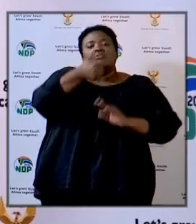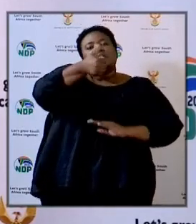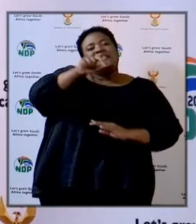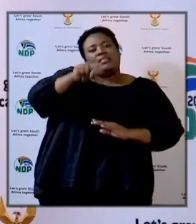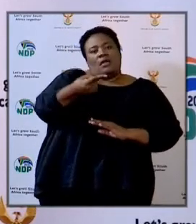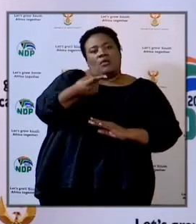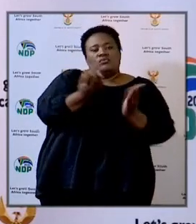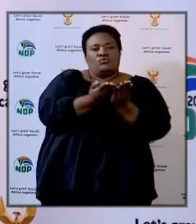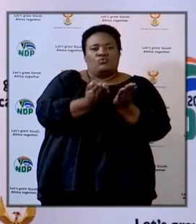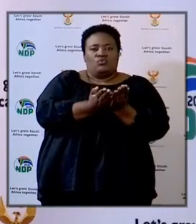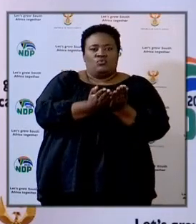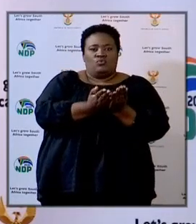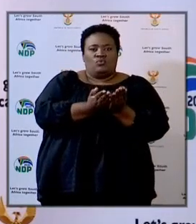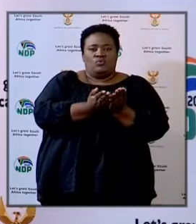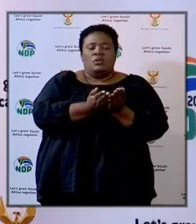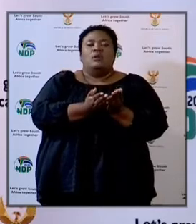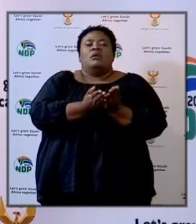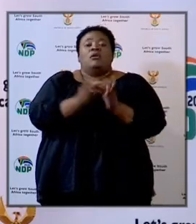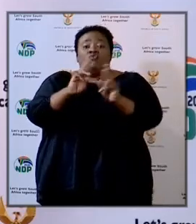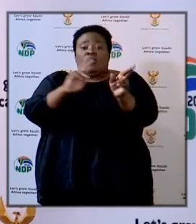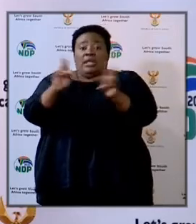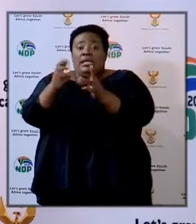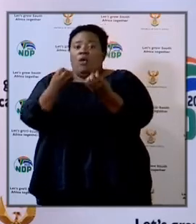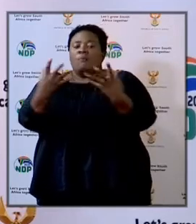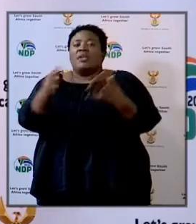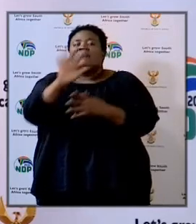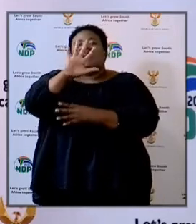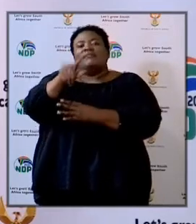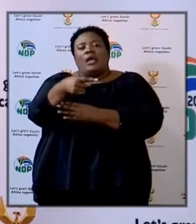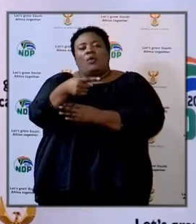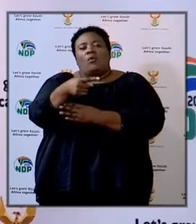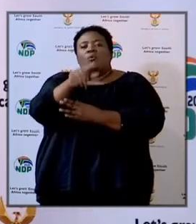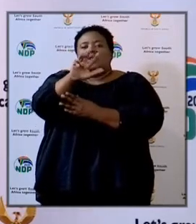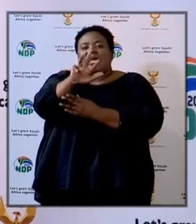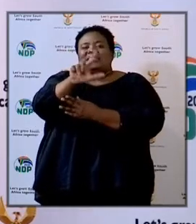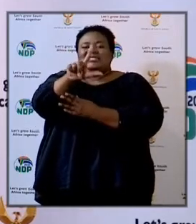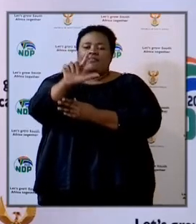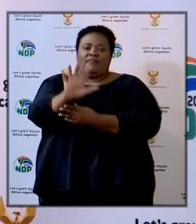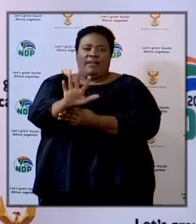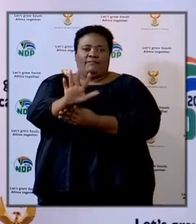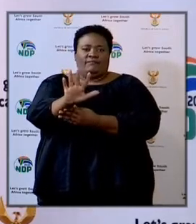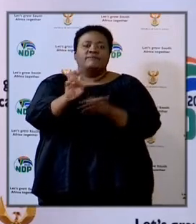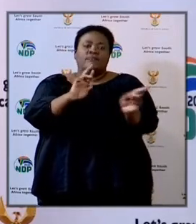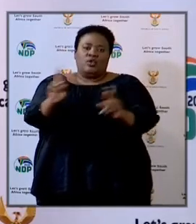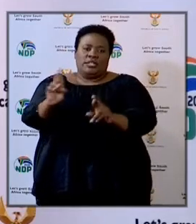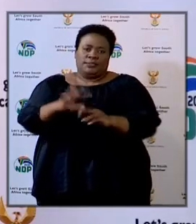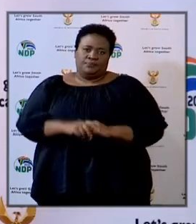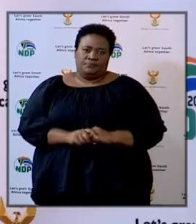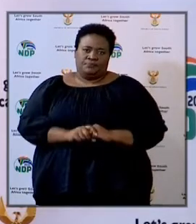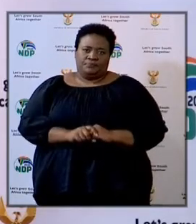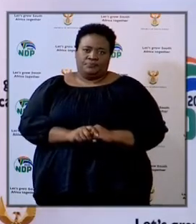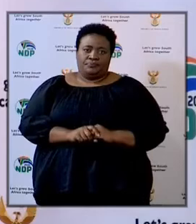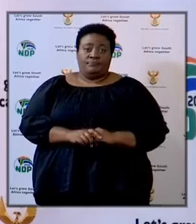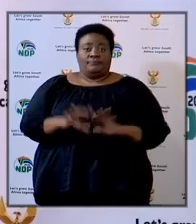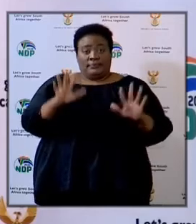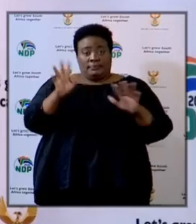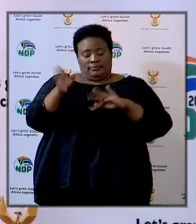count, 5,975 were declared ready.